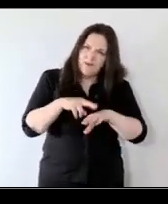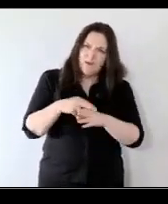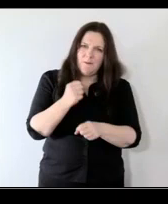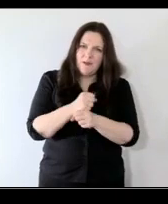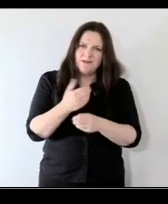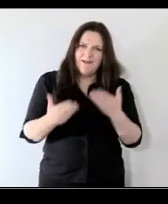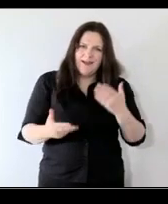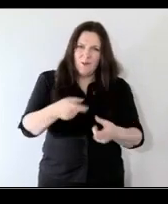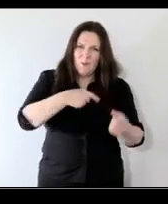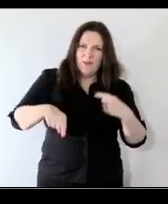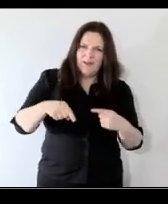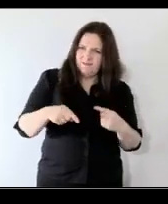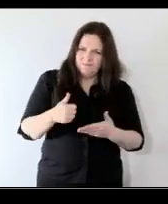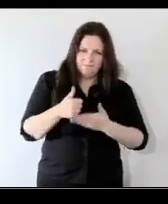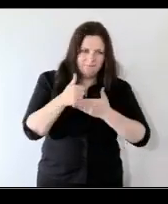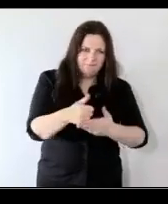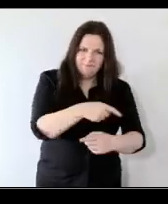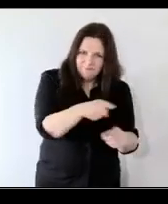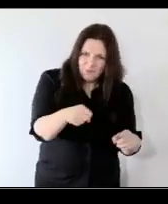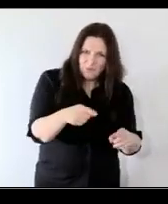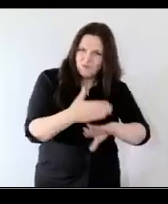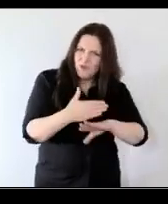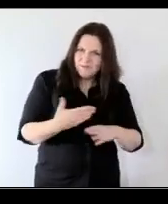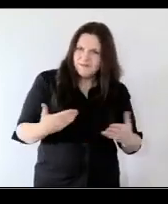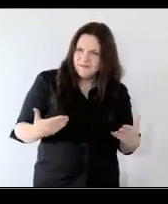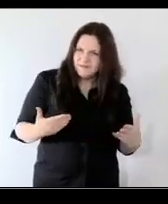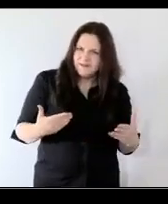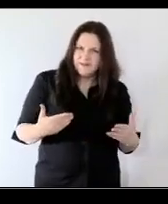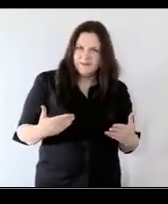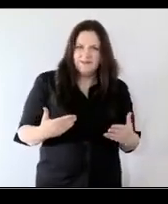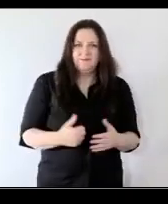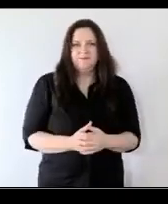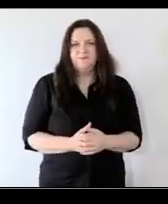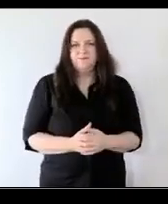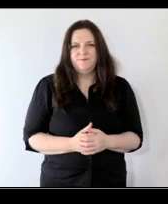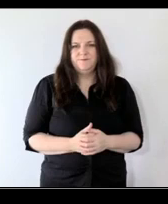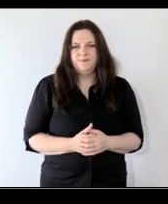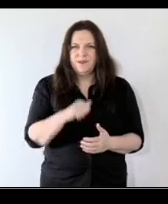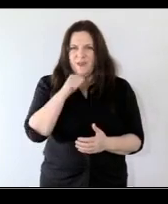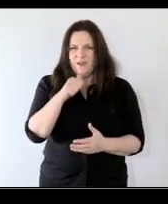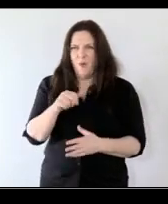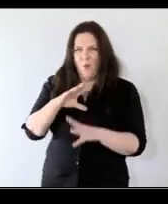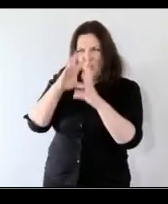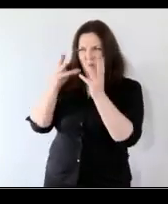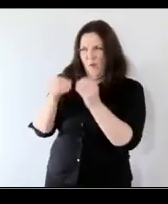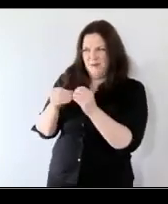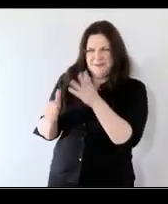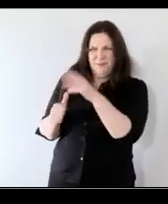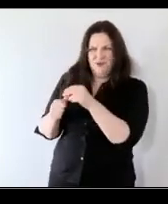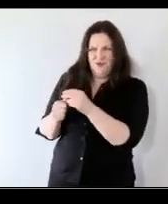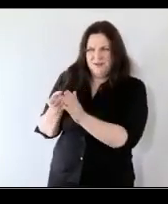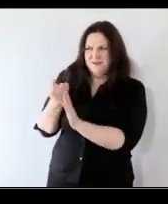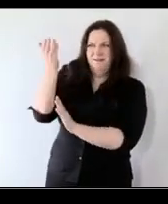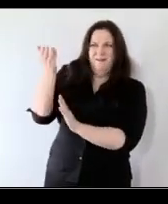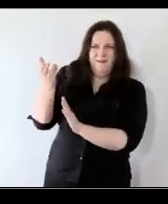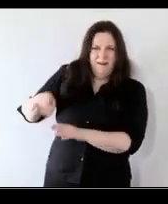how we reward those tasks and don't over specialize as a society or